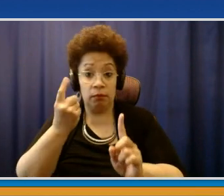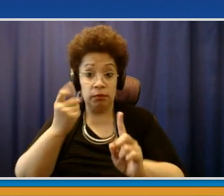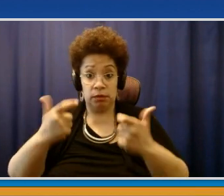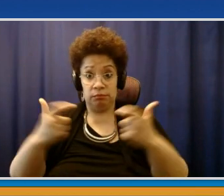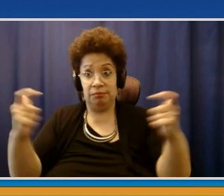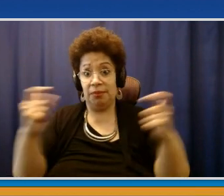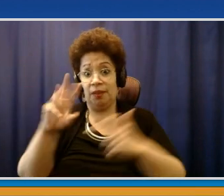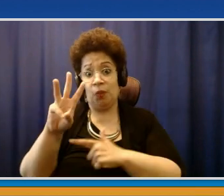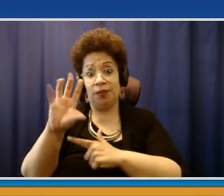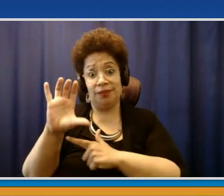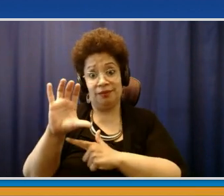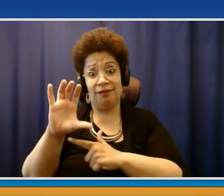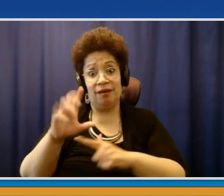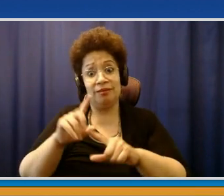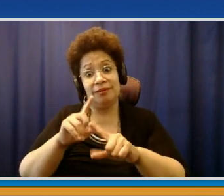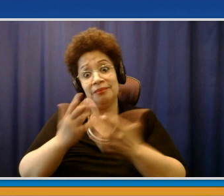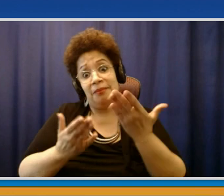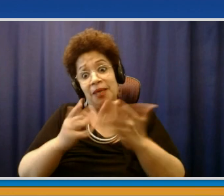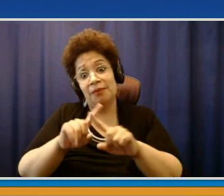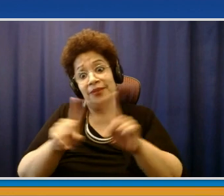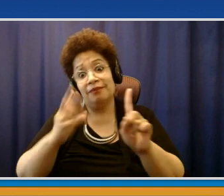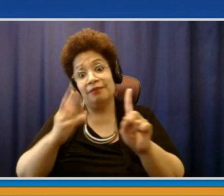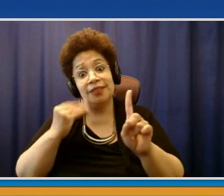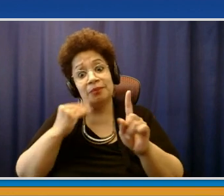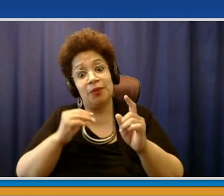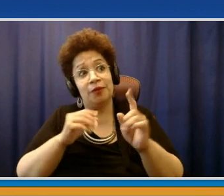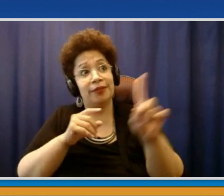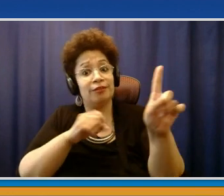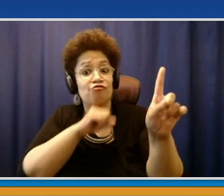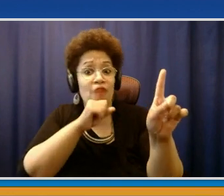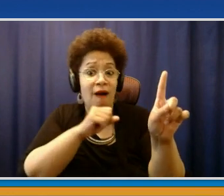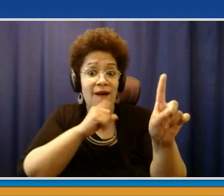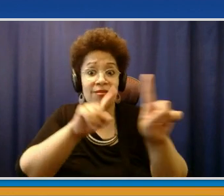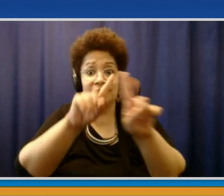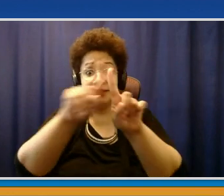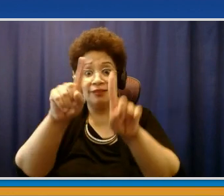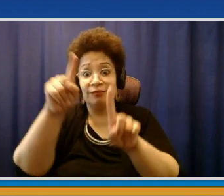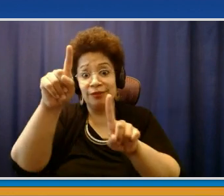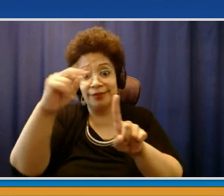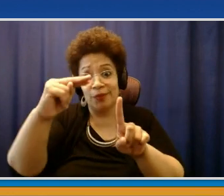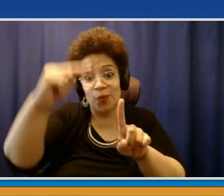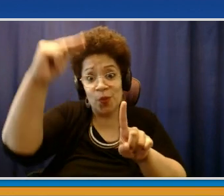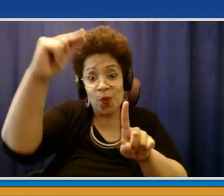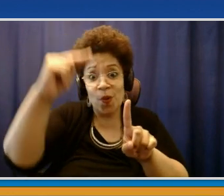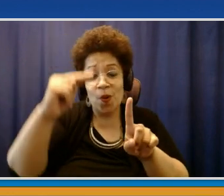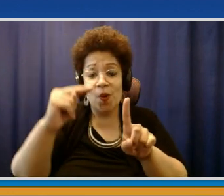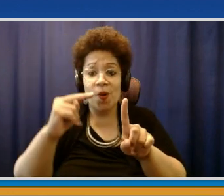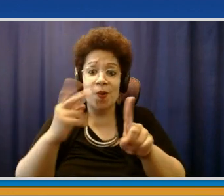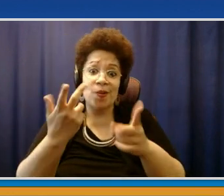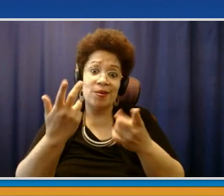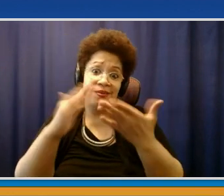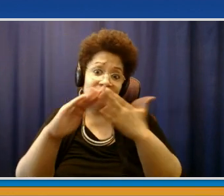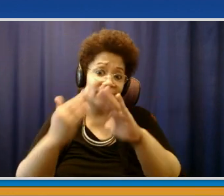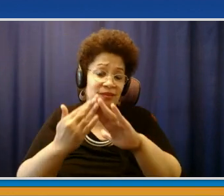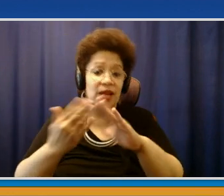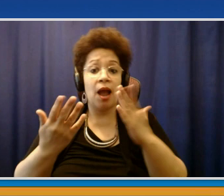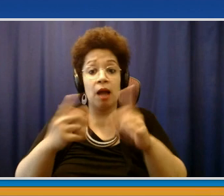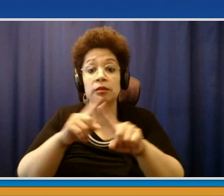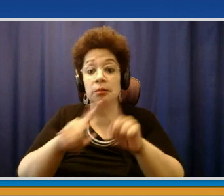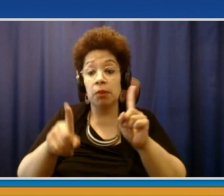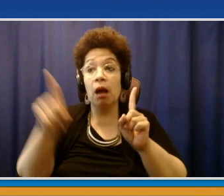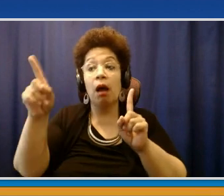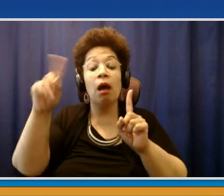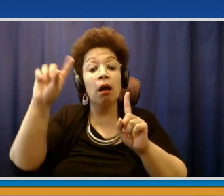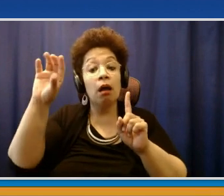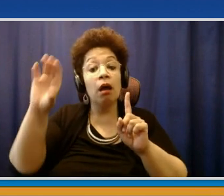western New York. So I assume, you know, he heard a lot of different voices, and I appreciate the fact that Westchester could be heard in that. It's